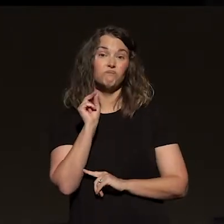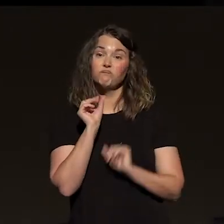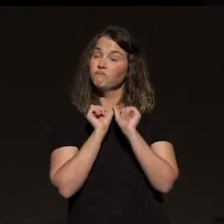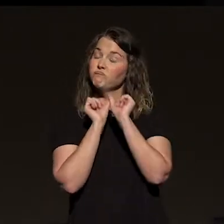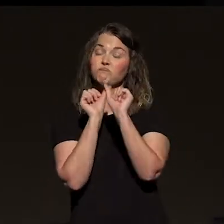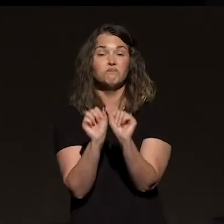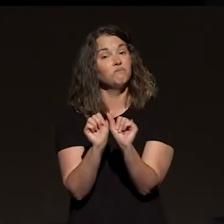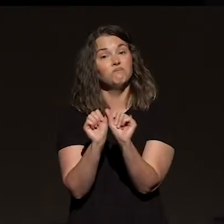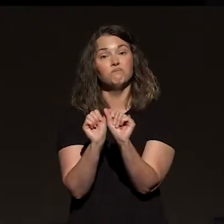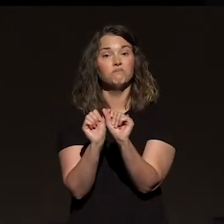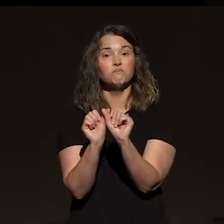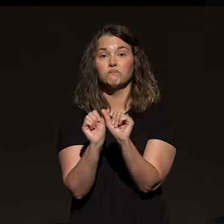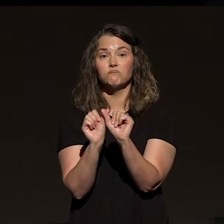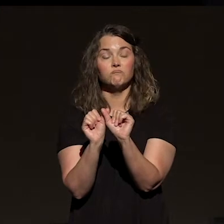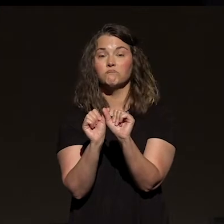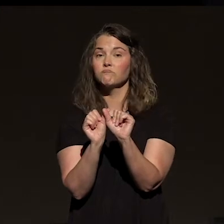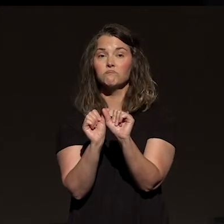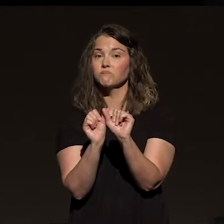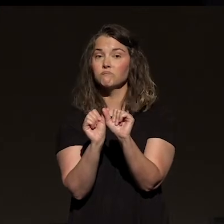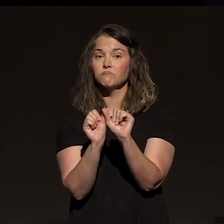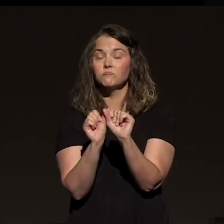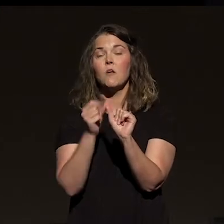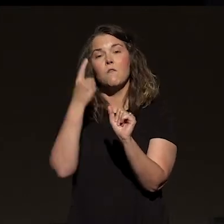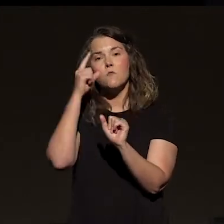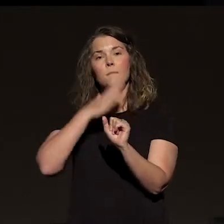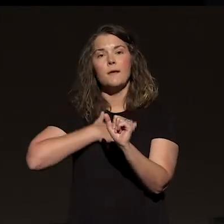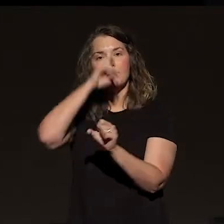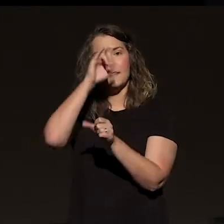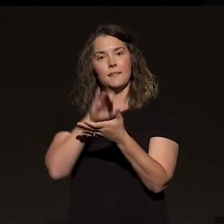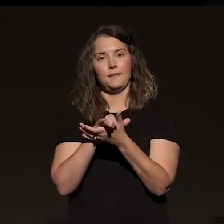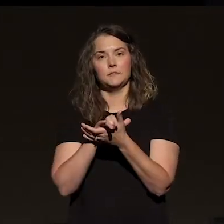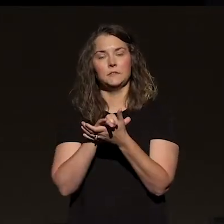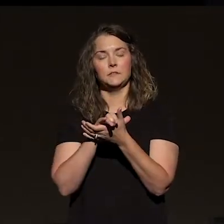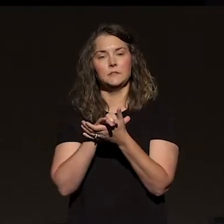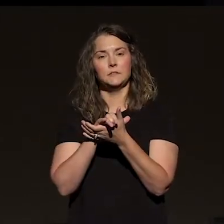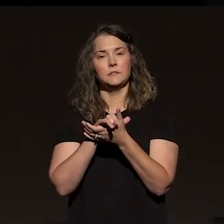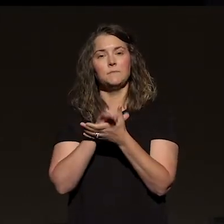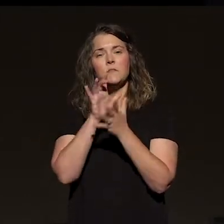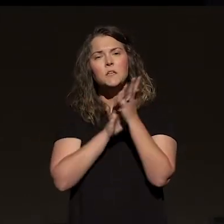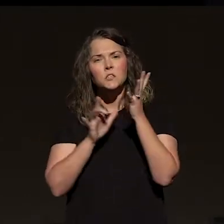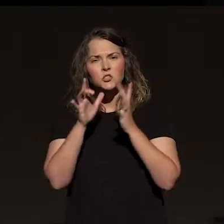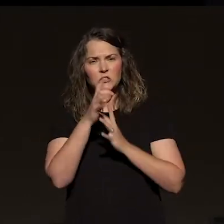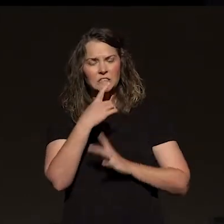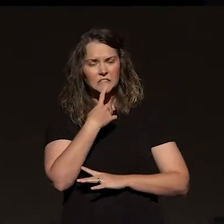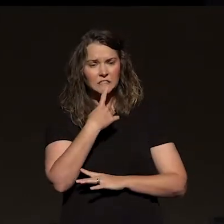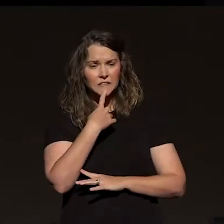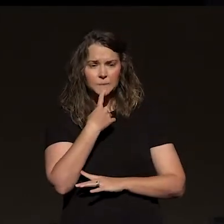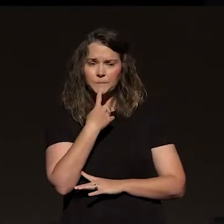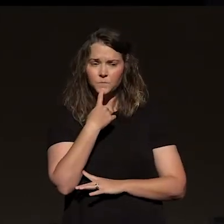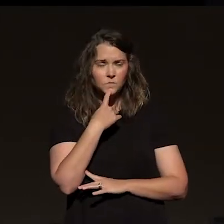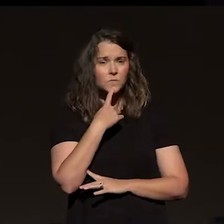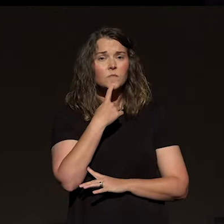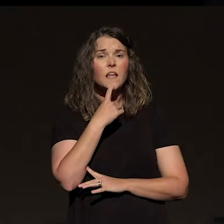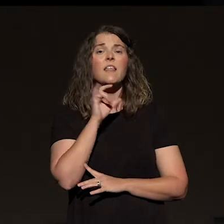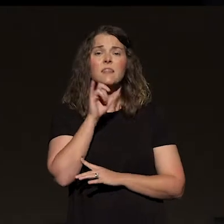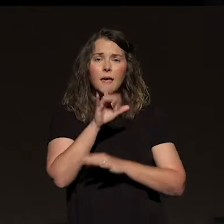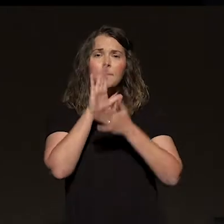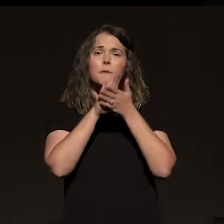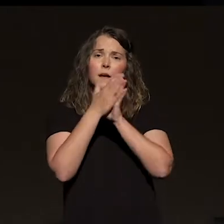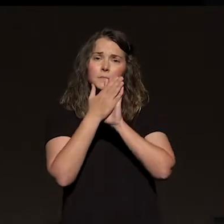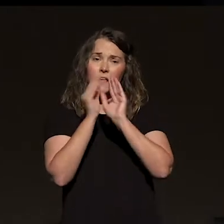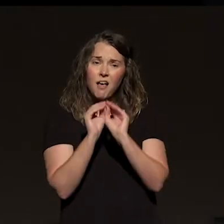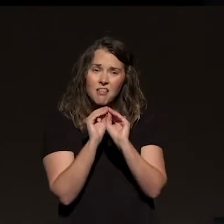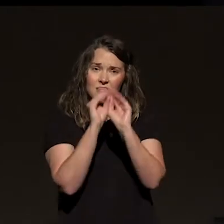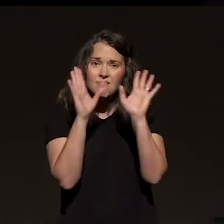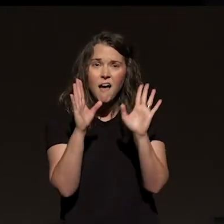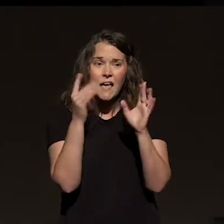I'm not moving. I'm standing for what I believe in. Only in living this way, Jesus taught, would you actually be a light in the darkness? Would you positively